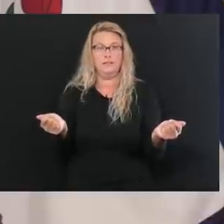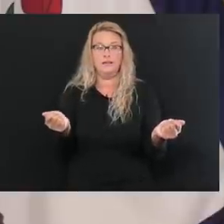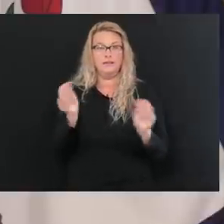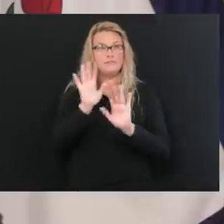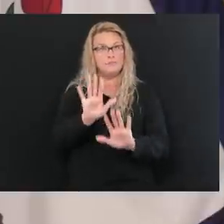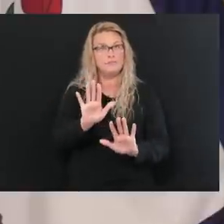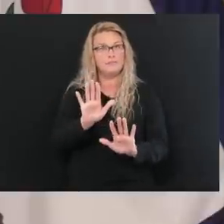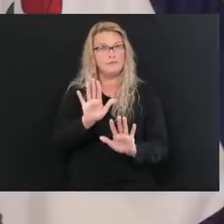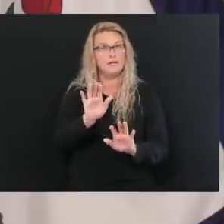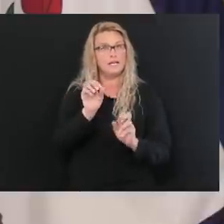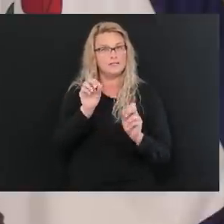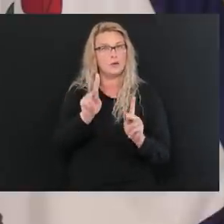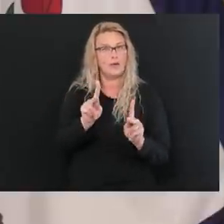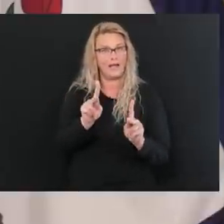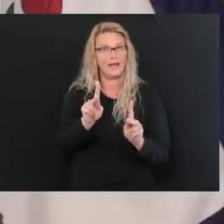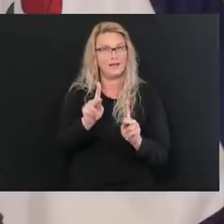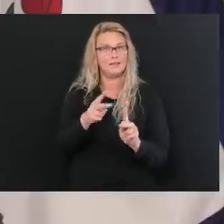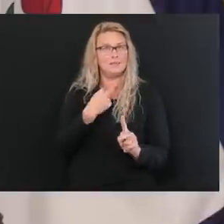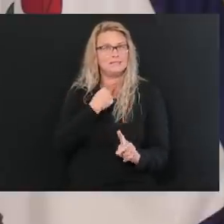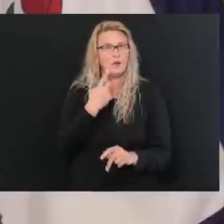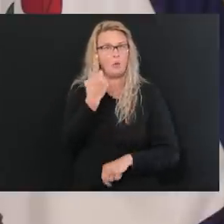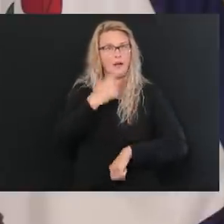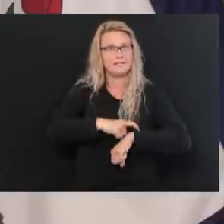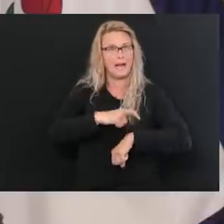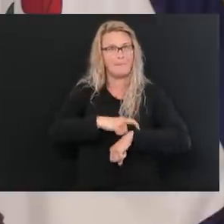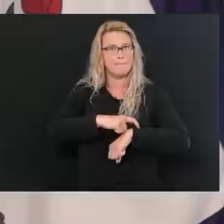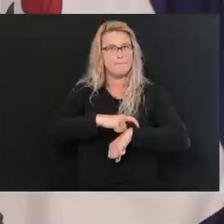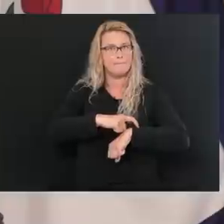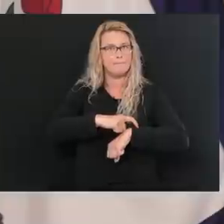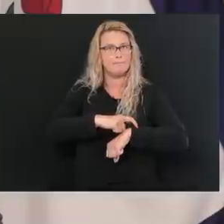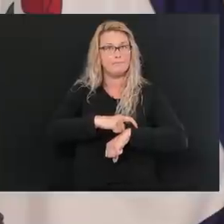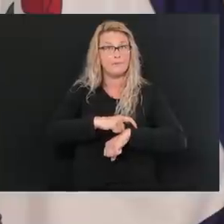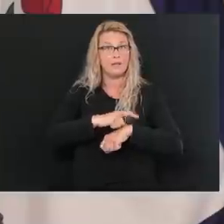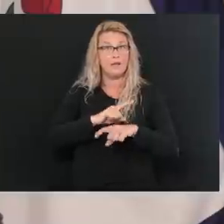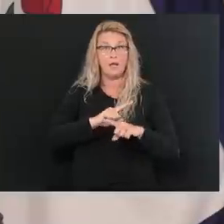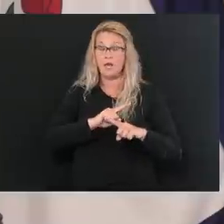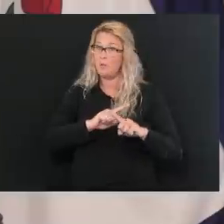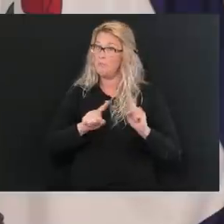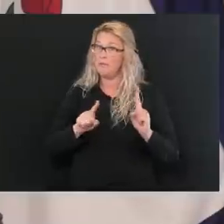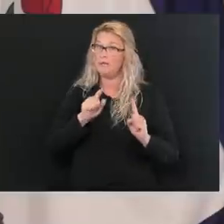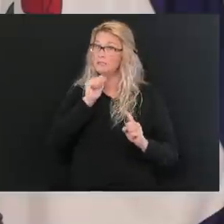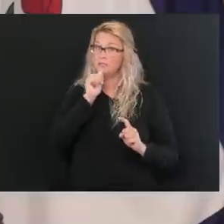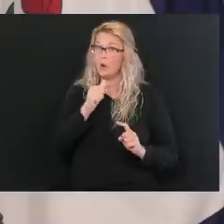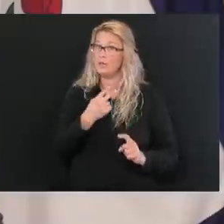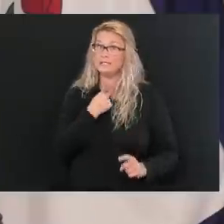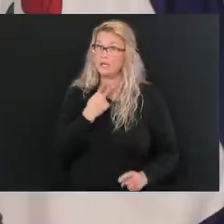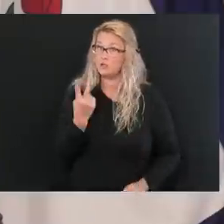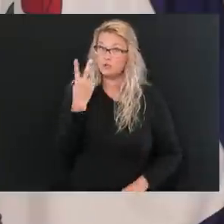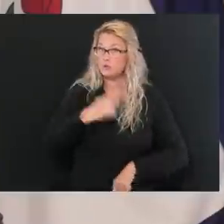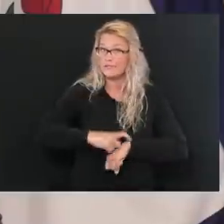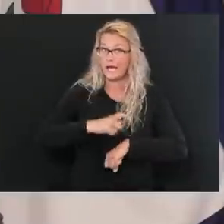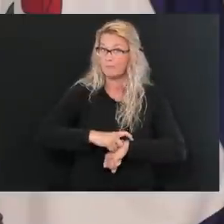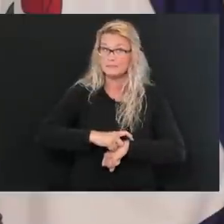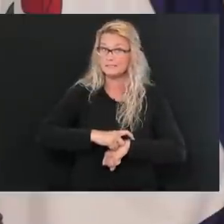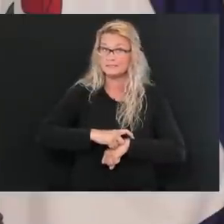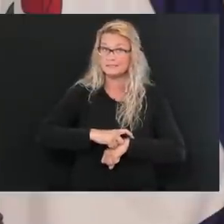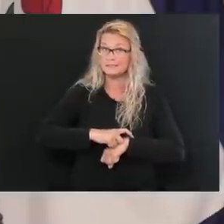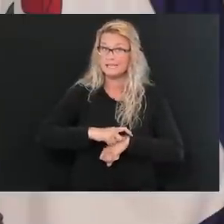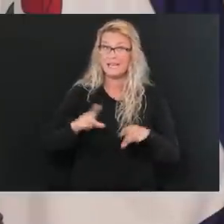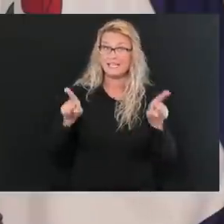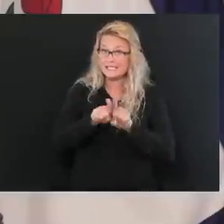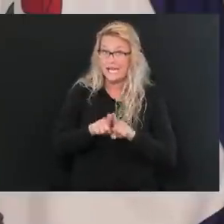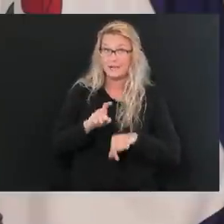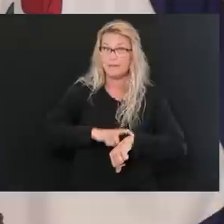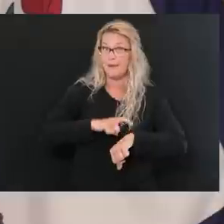it's okay to get one bulldozer hung up, but for God's sakes of living son, you best better not go get another D10 and get them